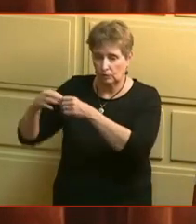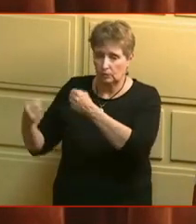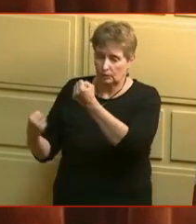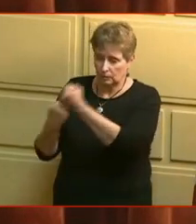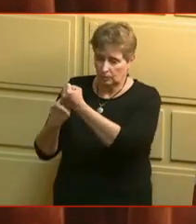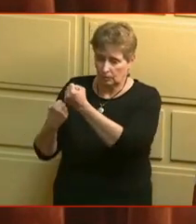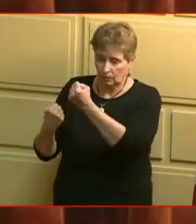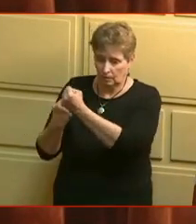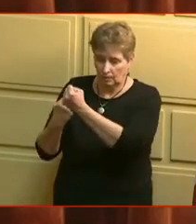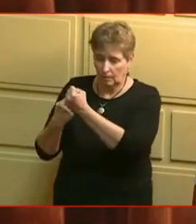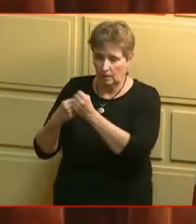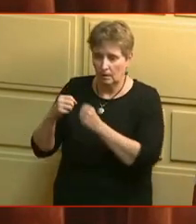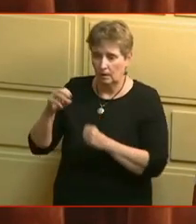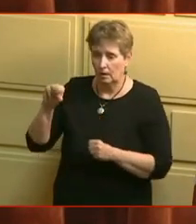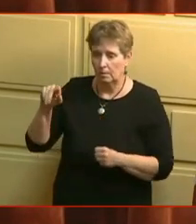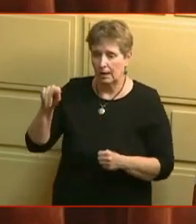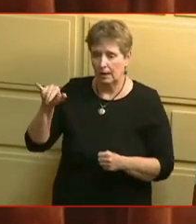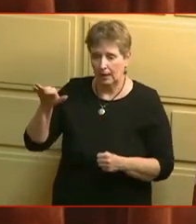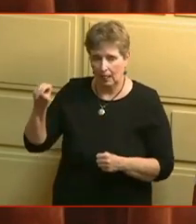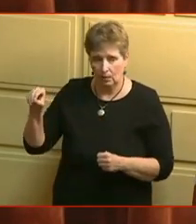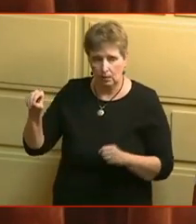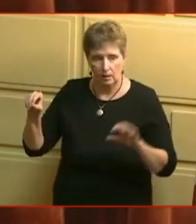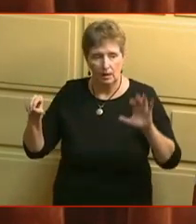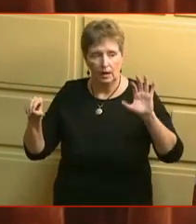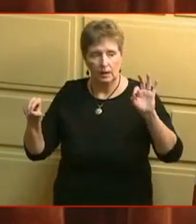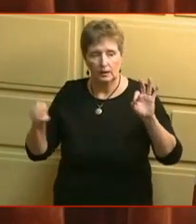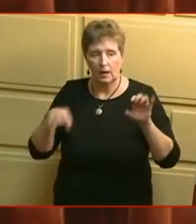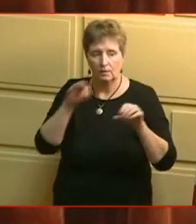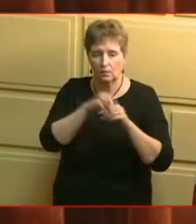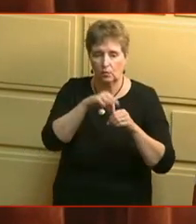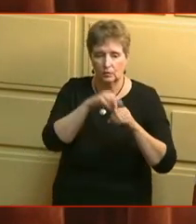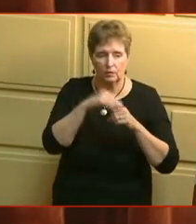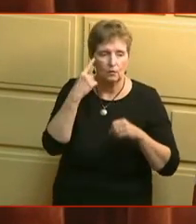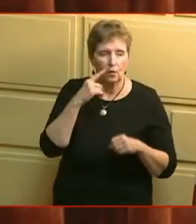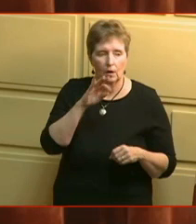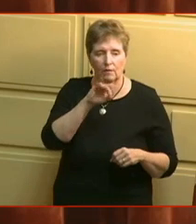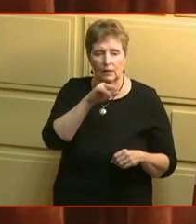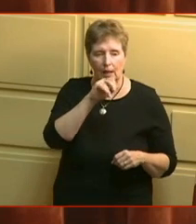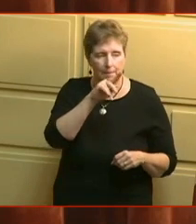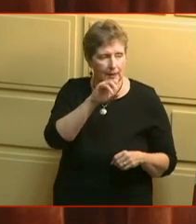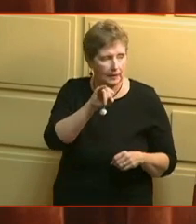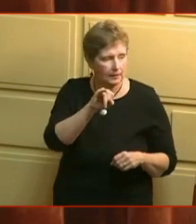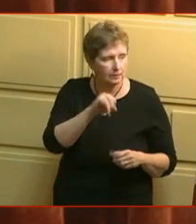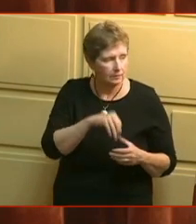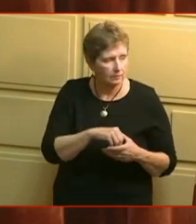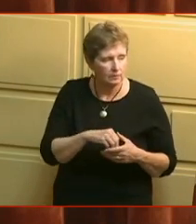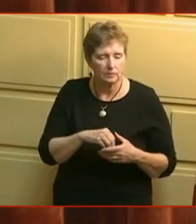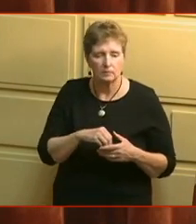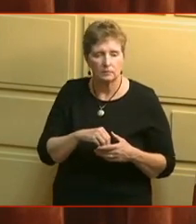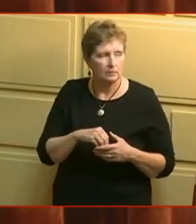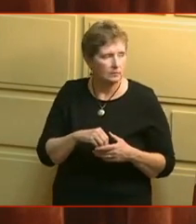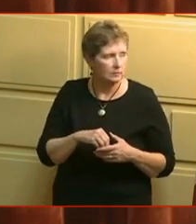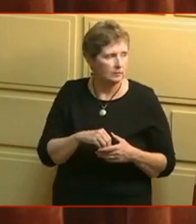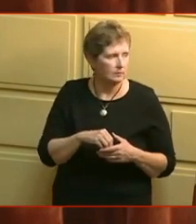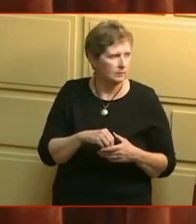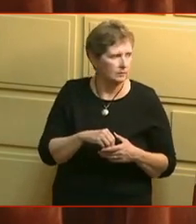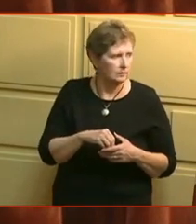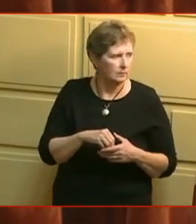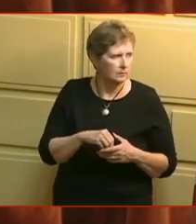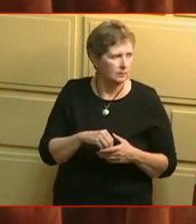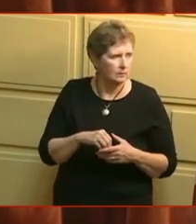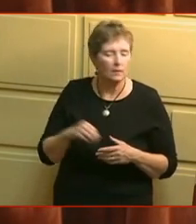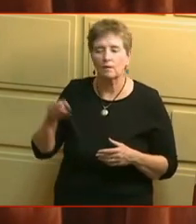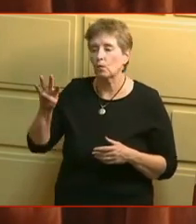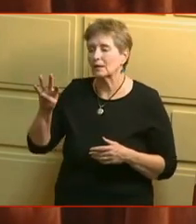Representative Mattiello and 9 votes for Representative Felipe. 47? 47 votes for